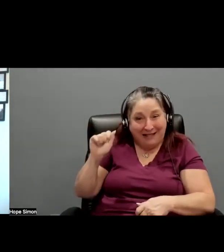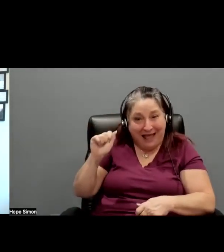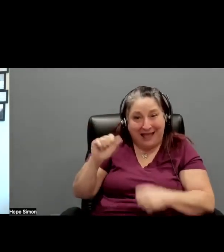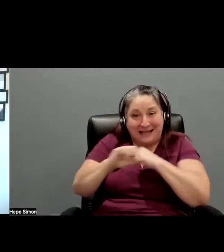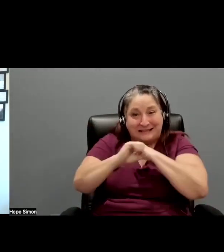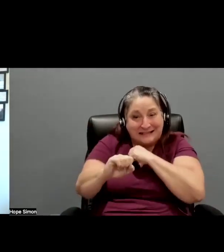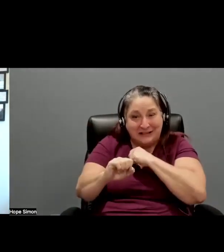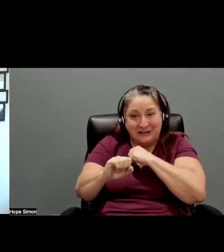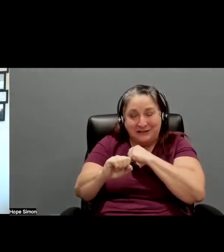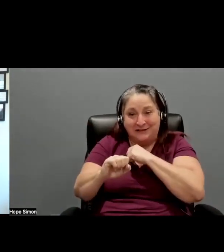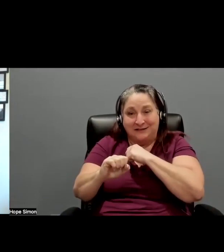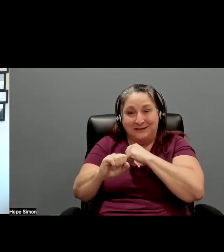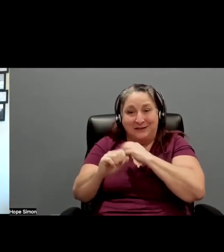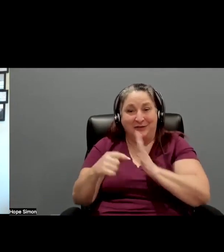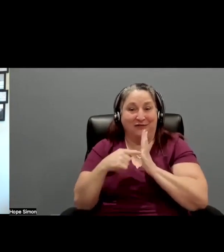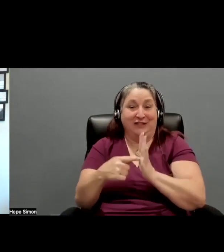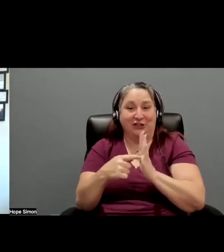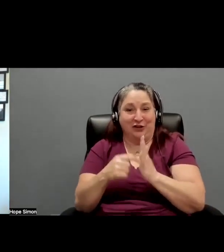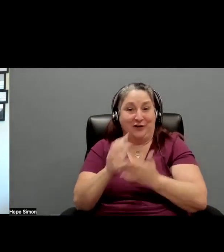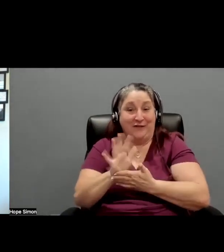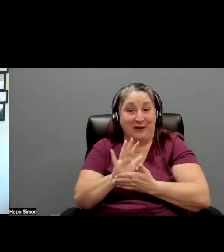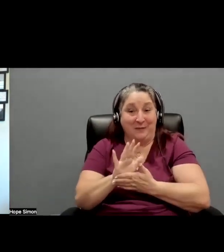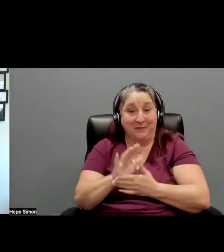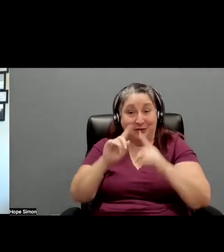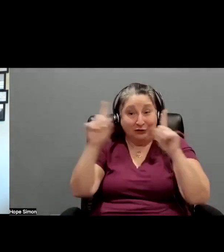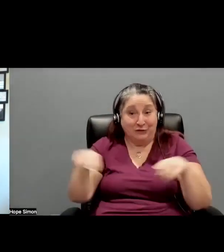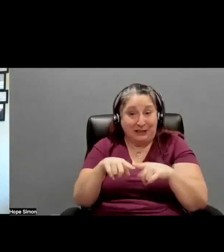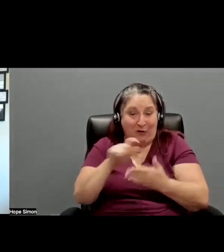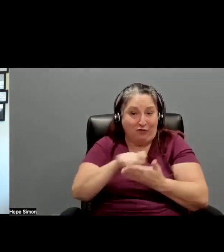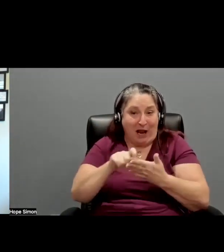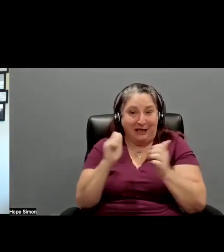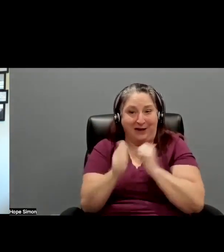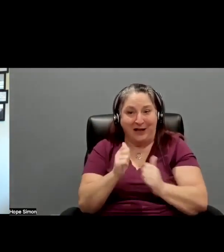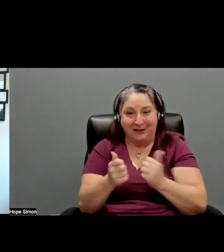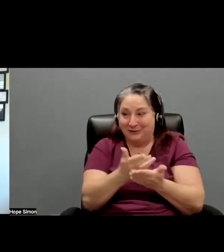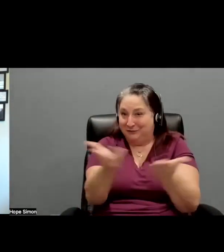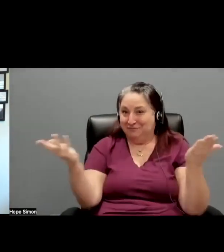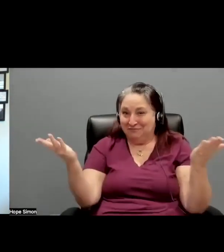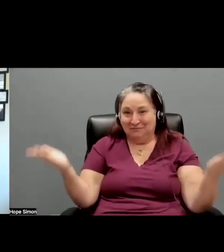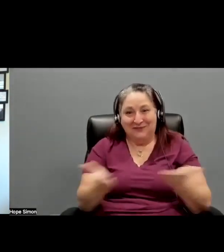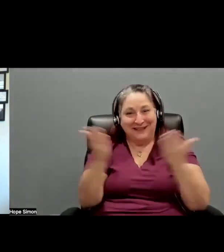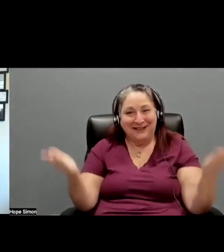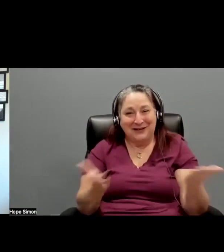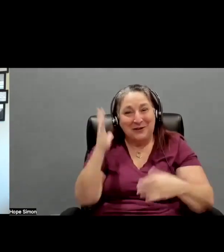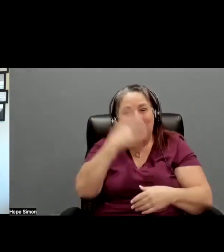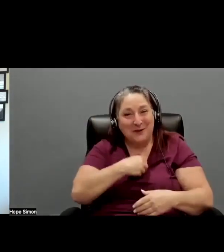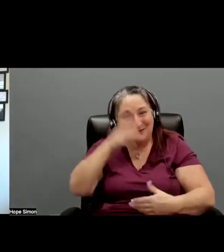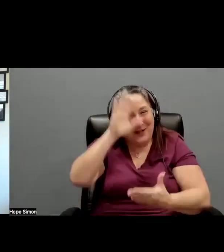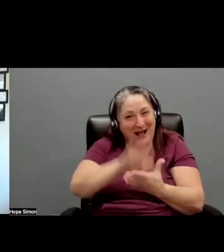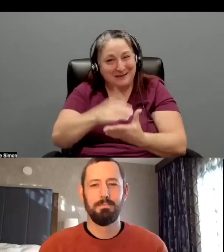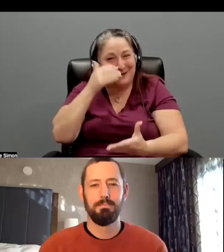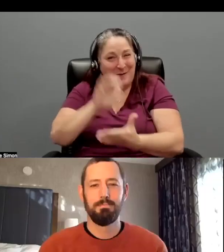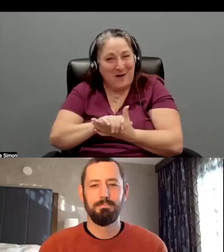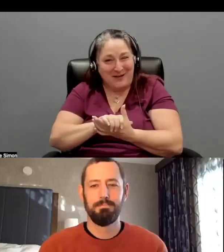Feature Film Screenwriting Contest. So here they are, the beautiful husband and wife.